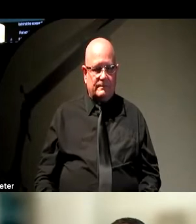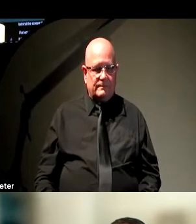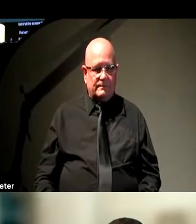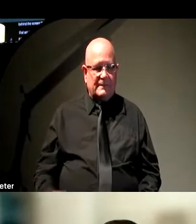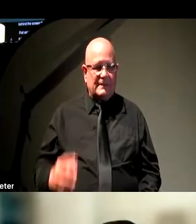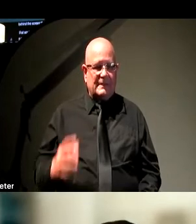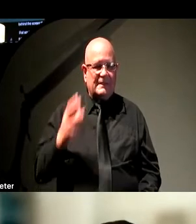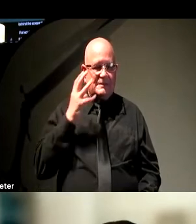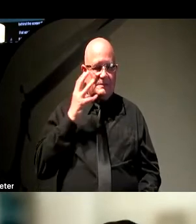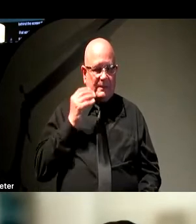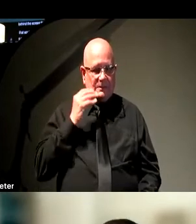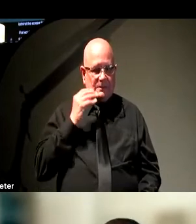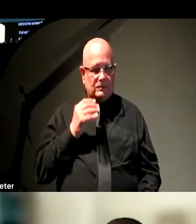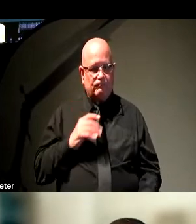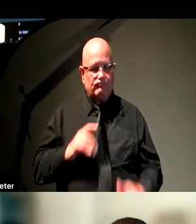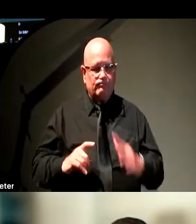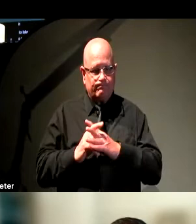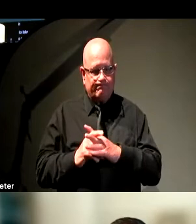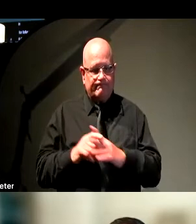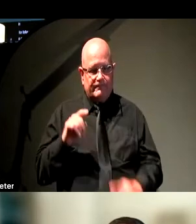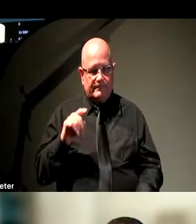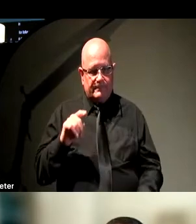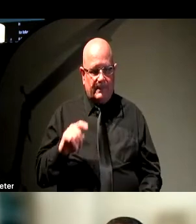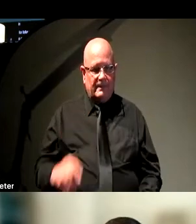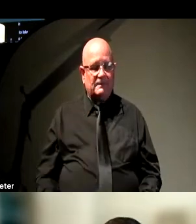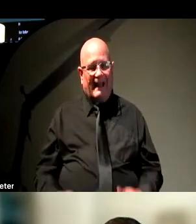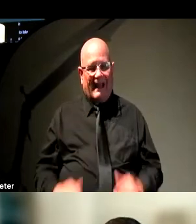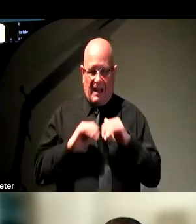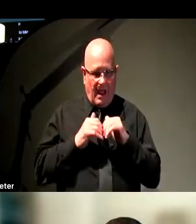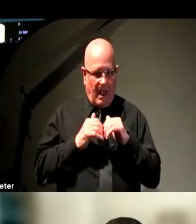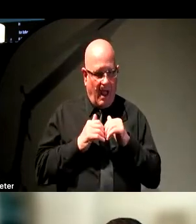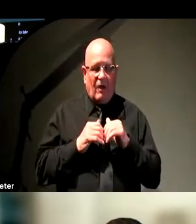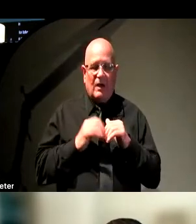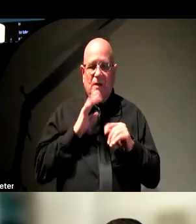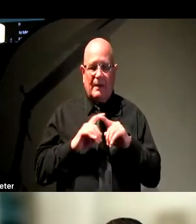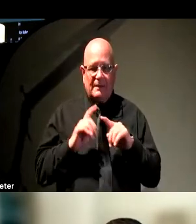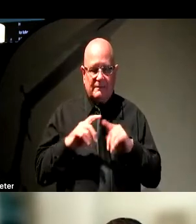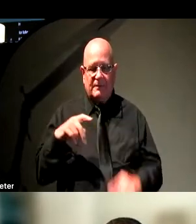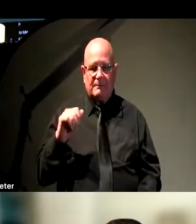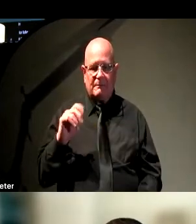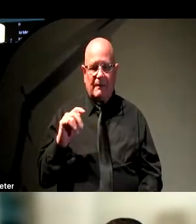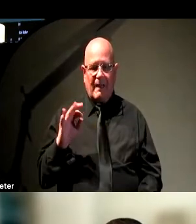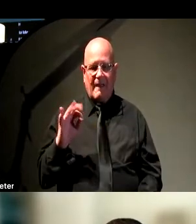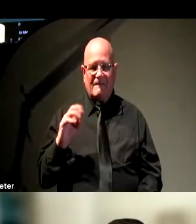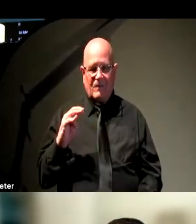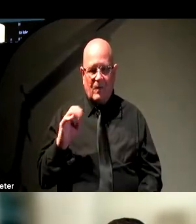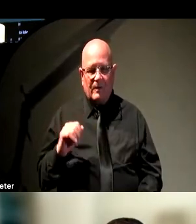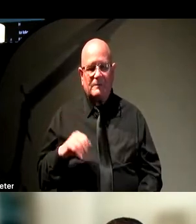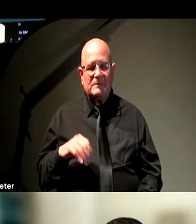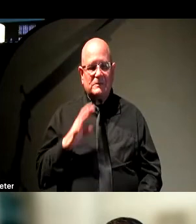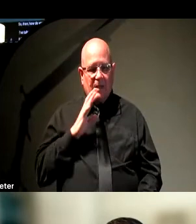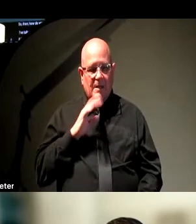So then, how do you do this? I've talked about a lot of platforms. I think for a lot of organizations in